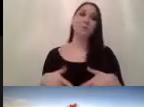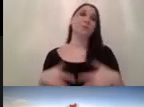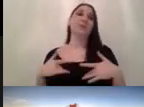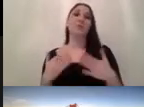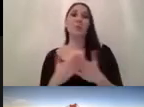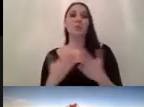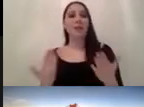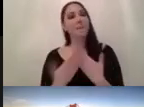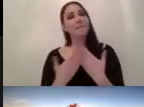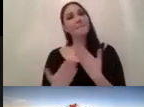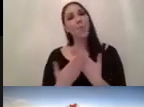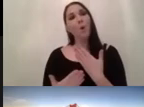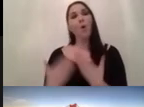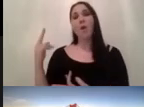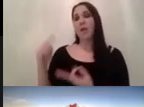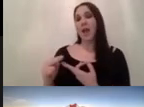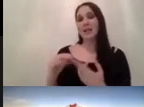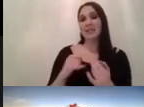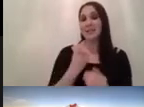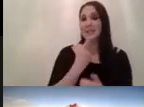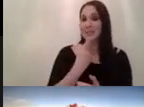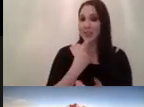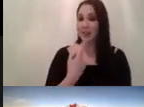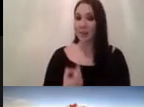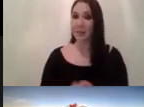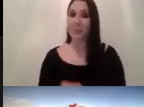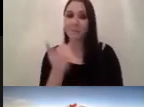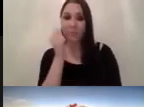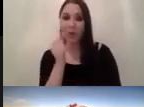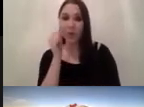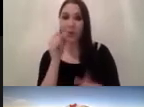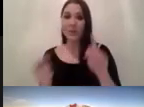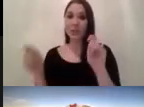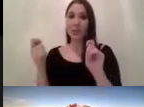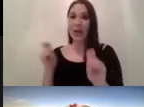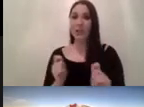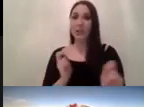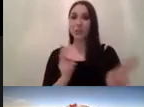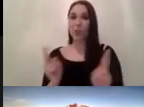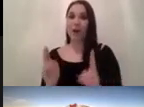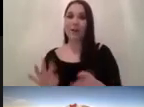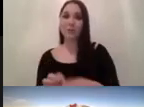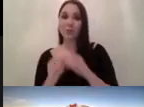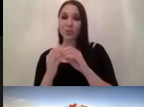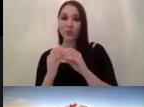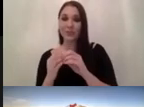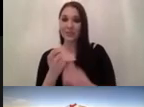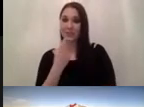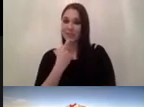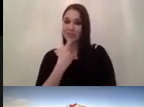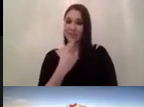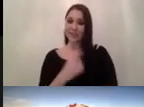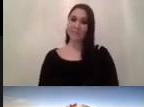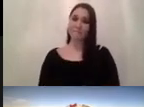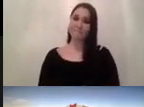more steel or less steel out of a certain steel block because they would always change their their ways of actually producing this block of steel and